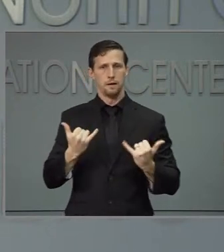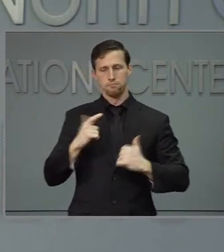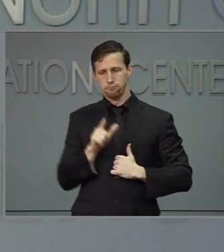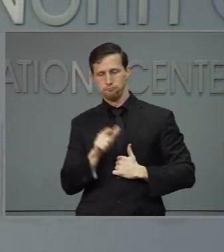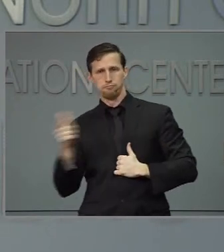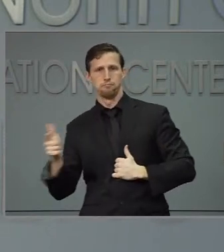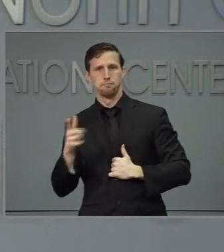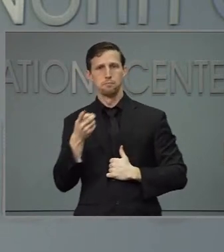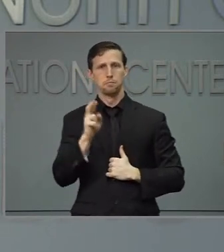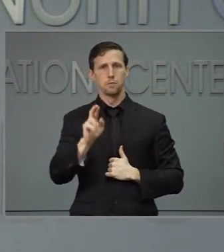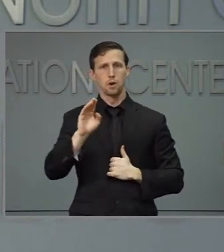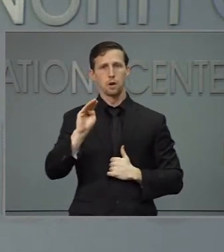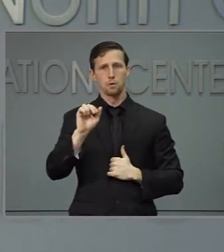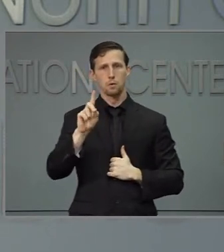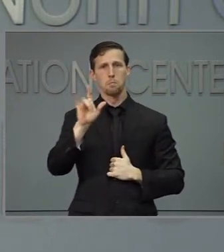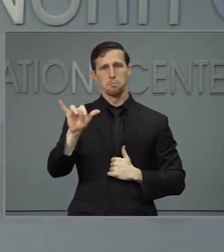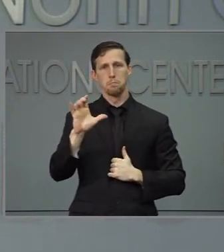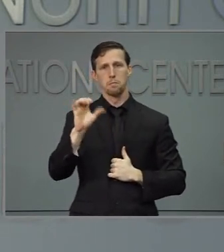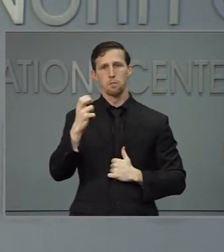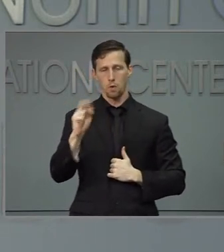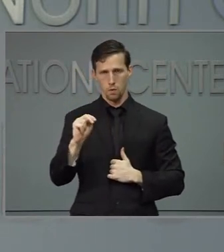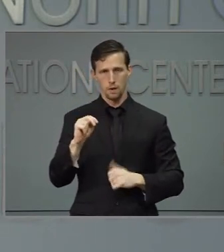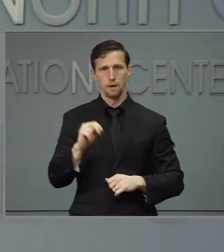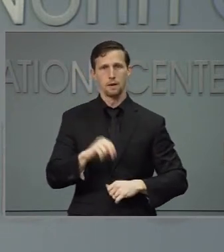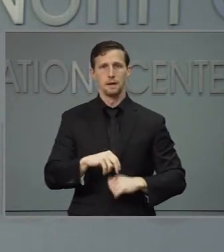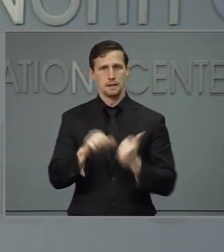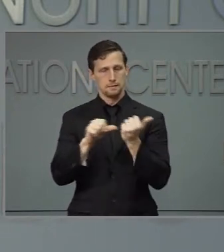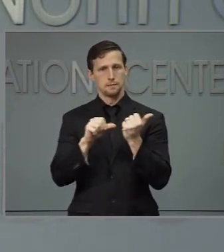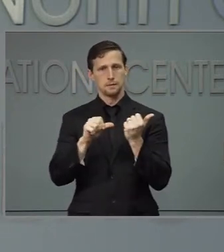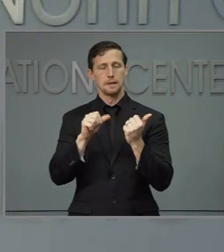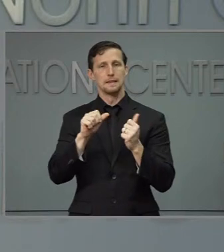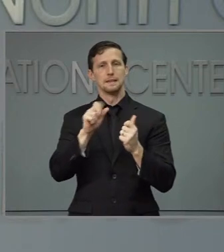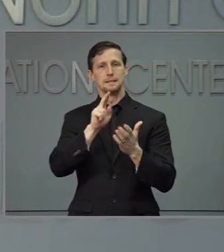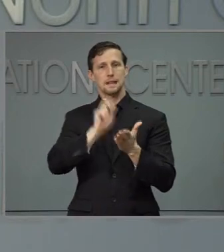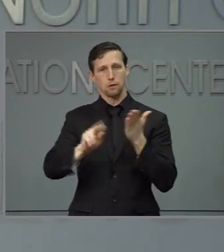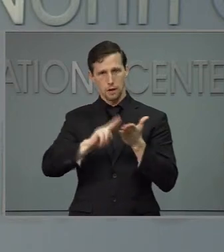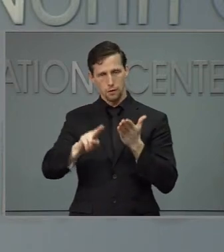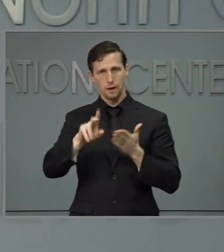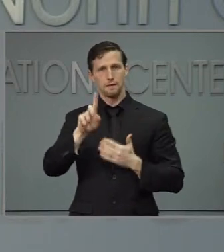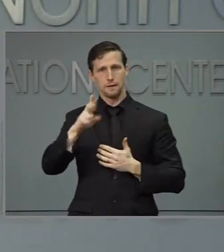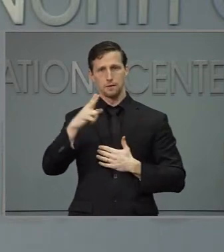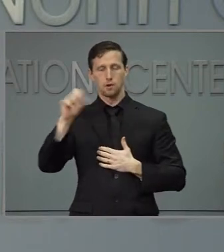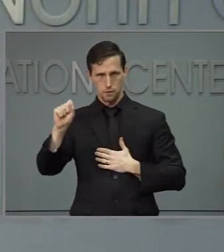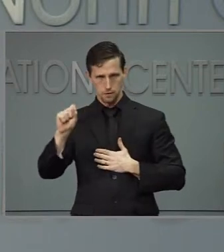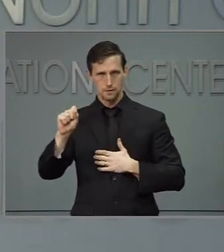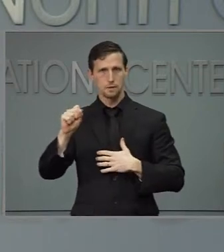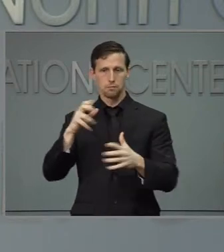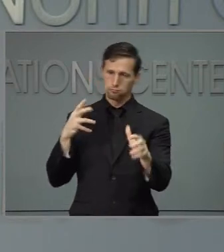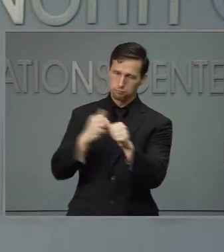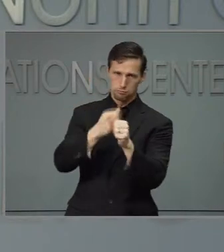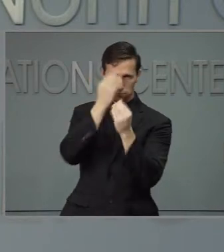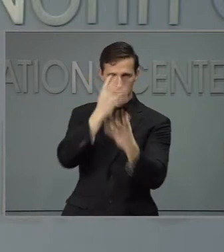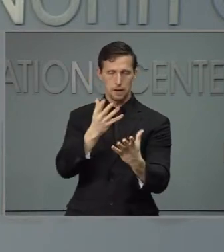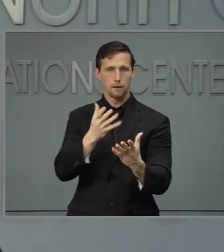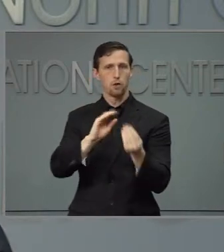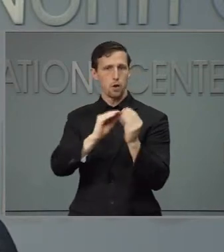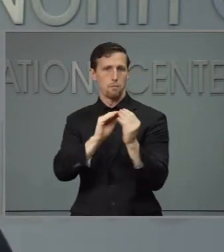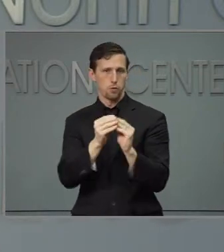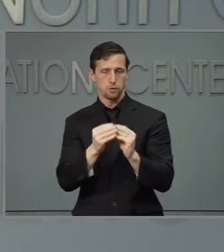Health Department of Health and Human Services to share an update on our data and on our vaccine efforts. Dr Cohen.